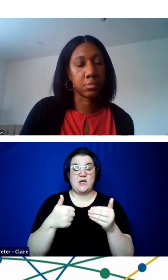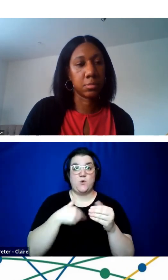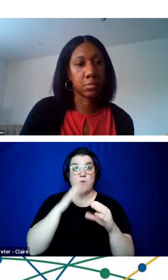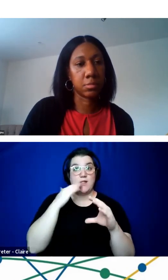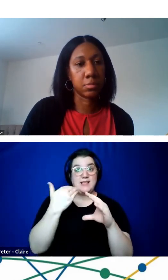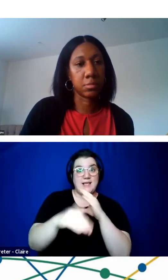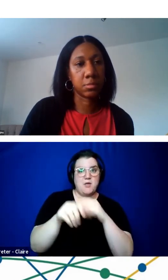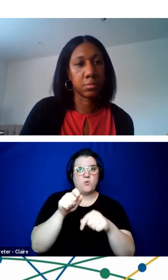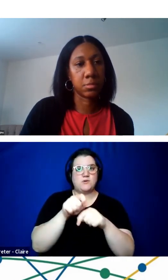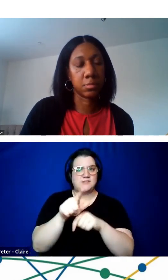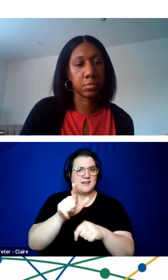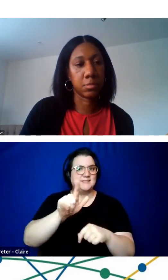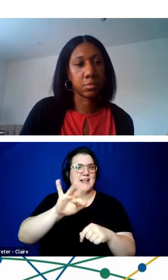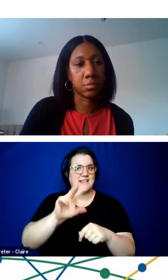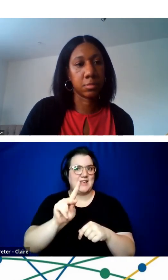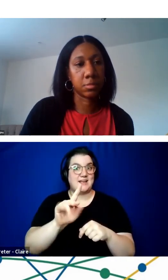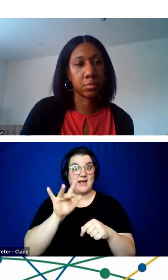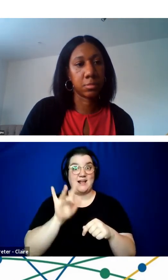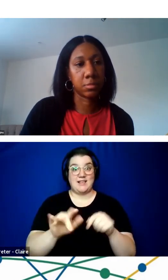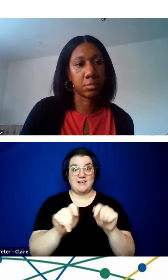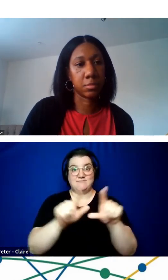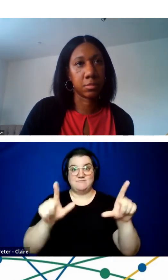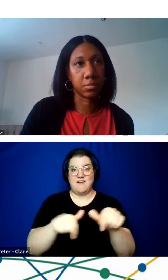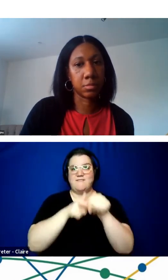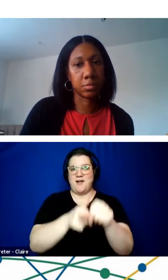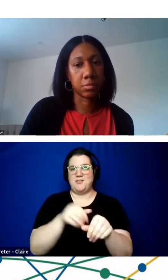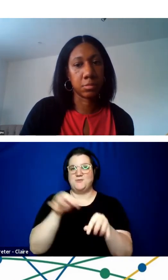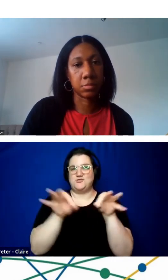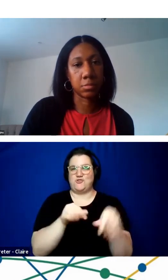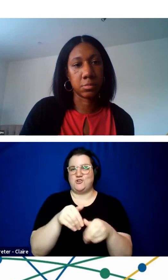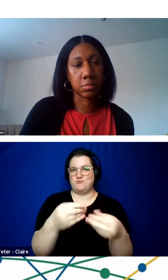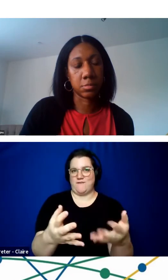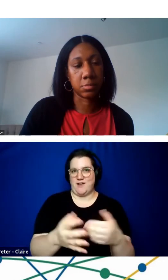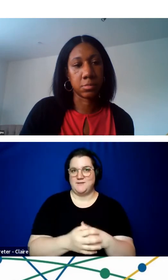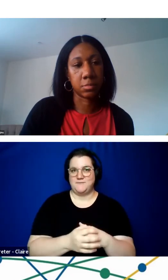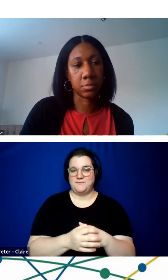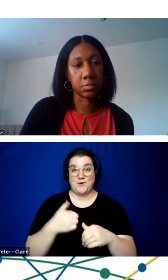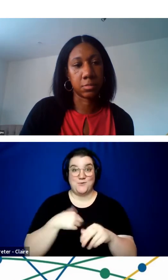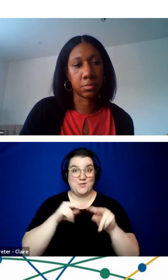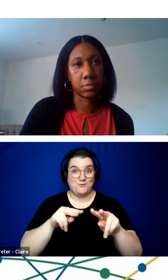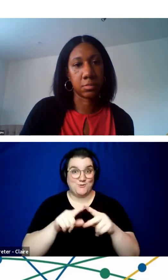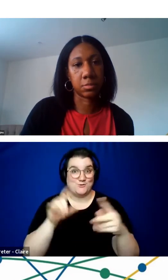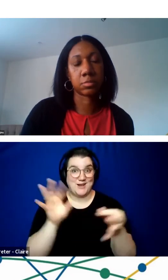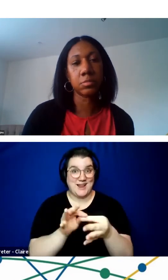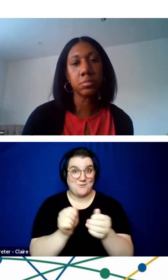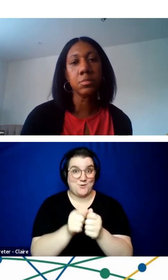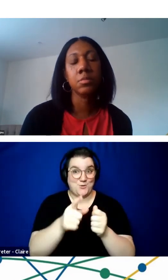message and follow the instructions provided. We look forward to connecting with you soon.